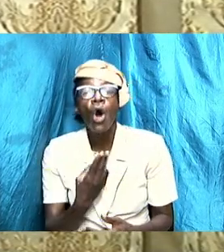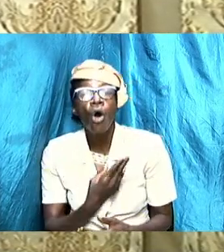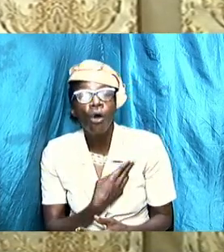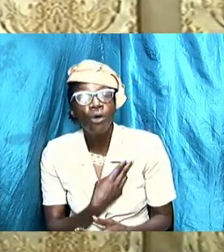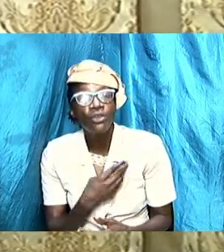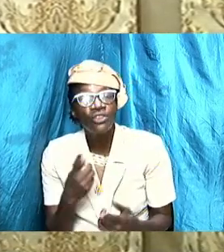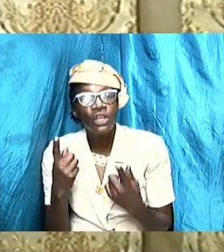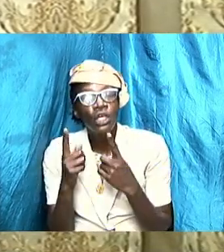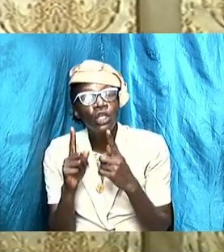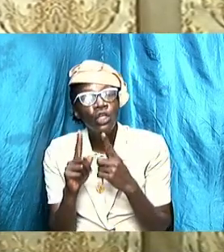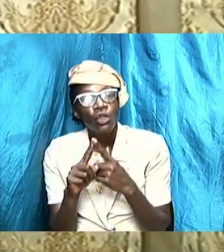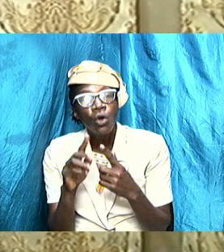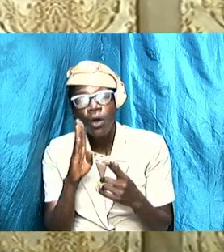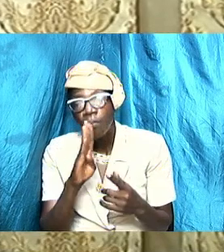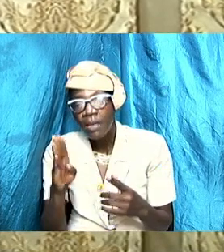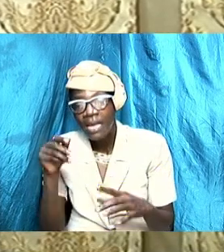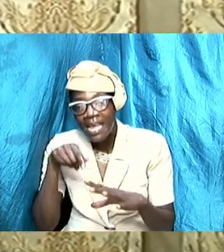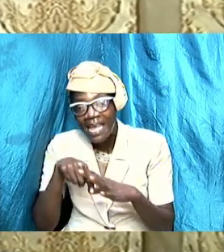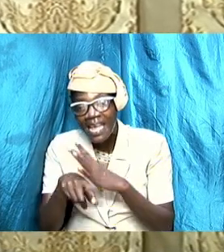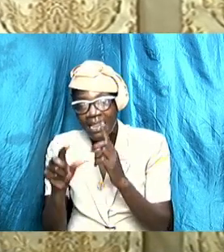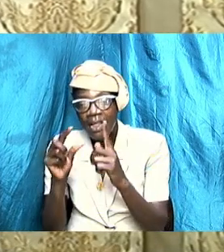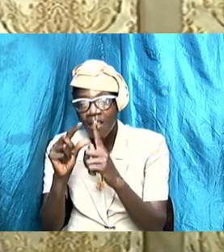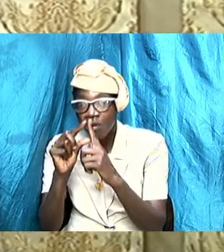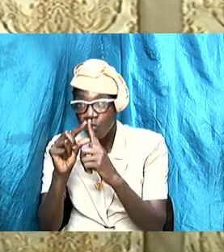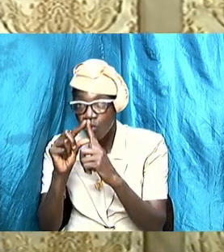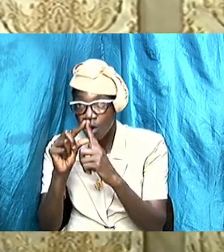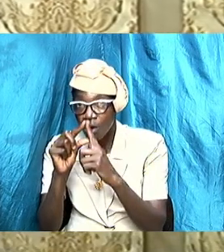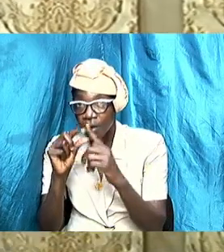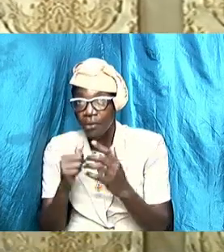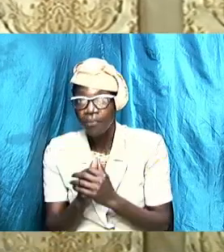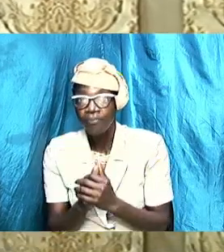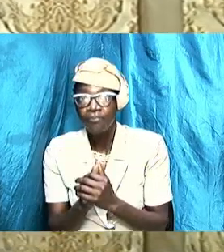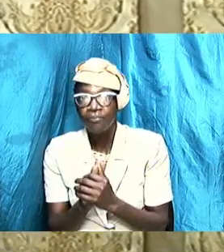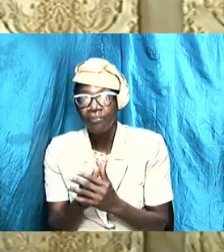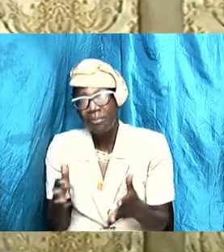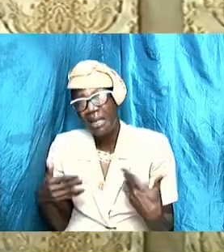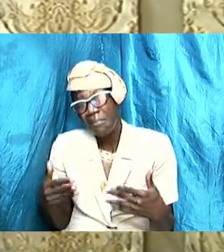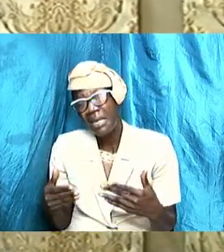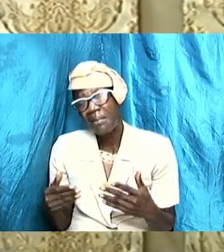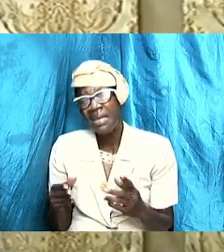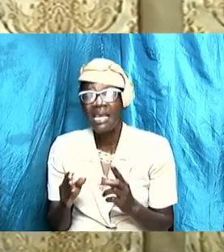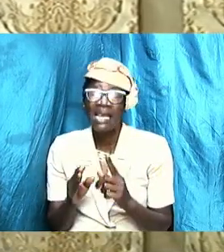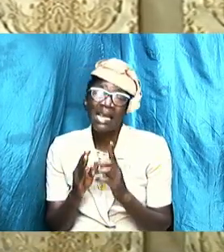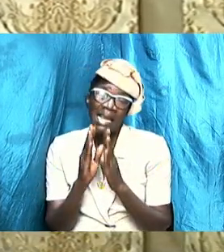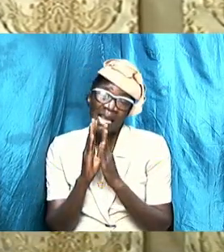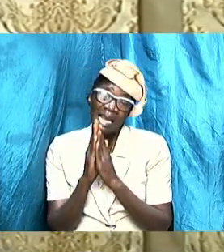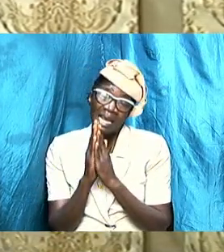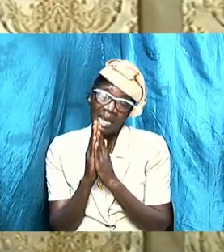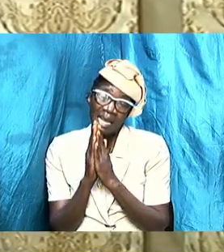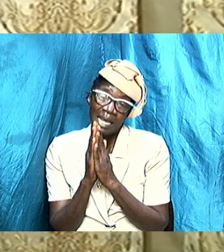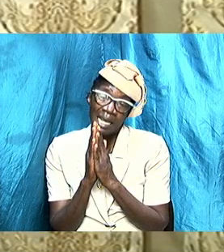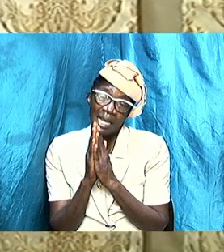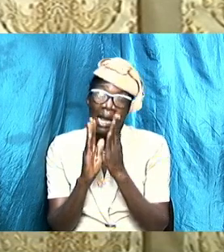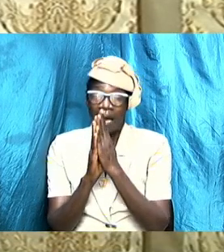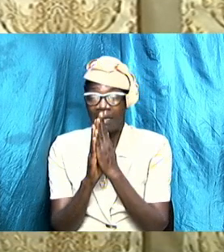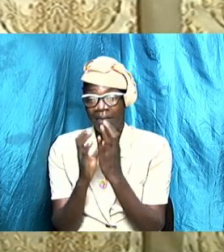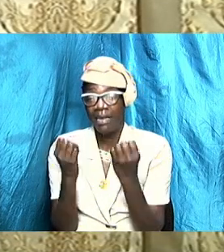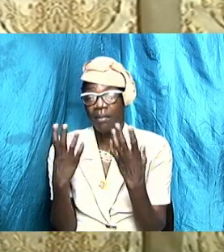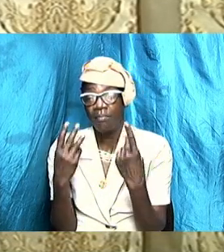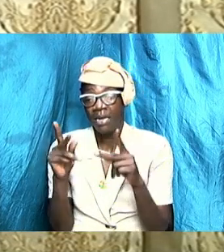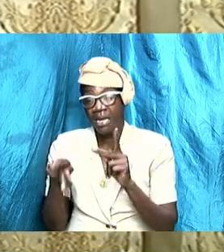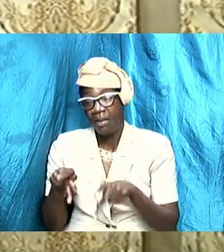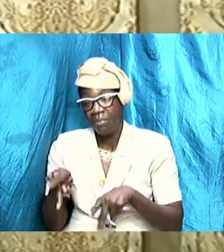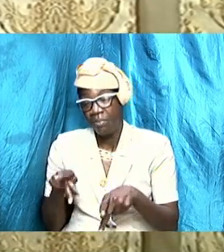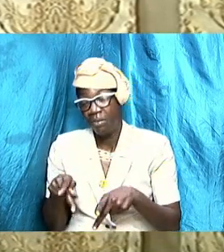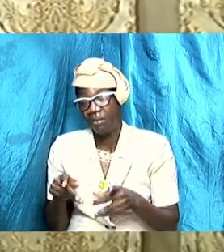be in the Word. We might be asking many of us the